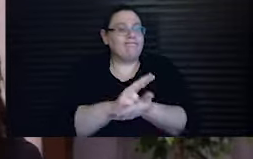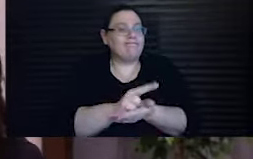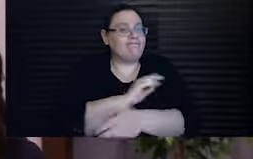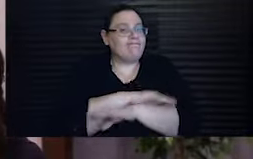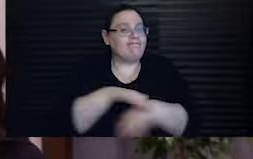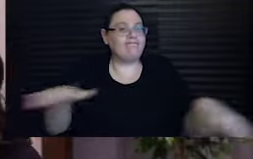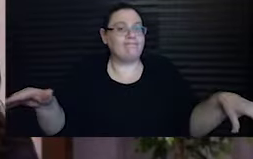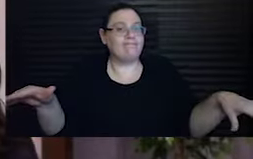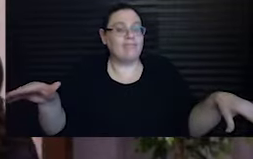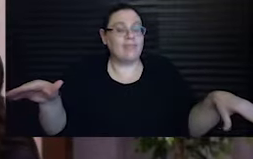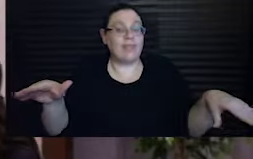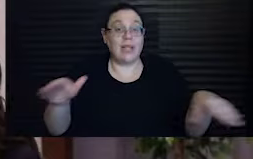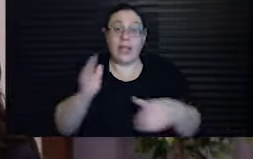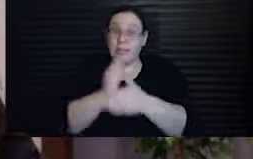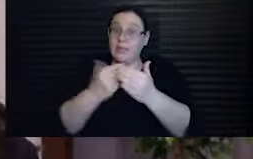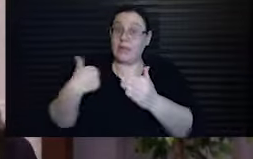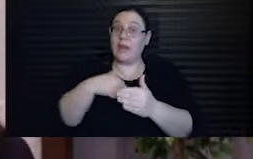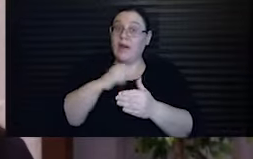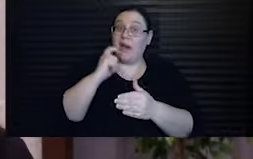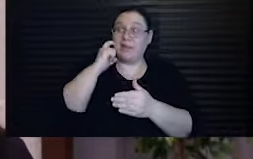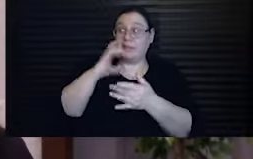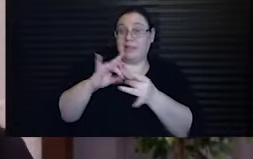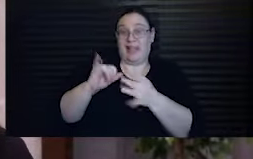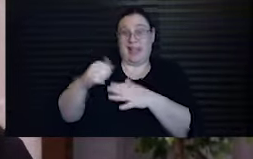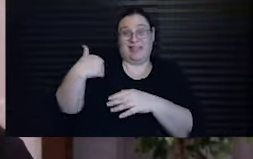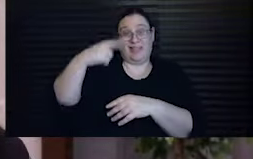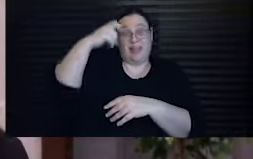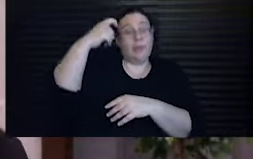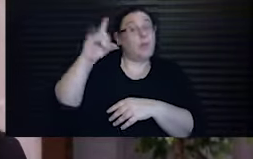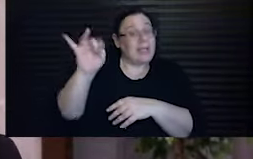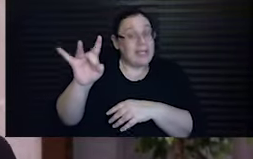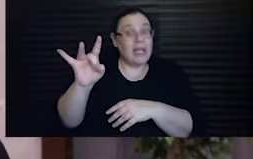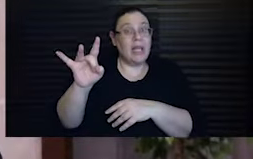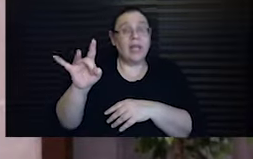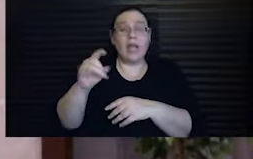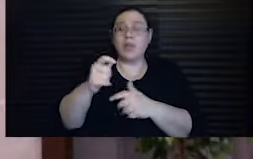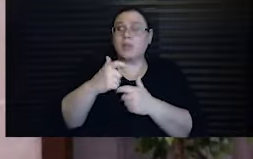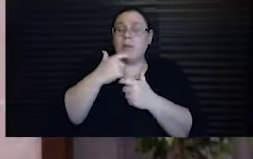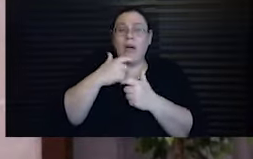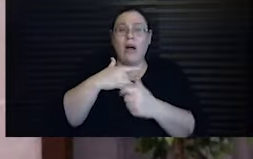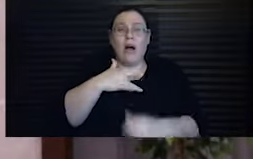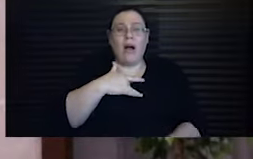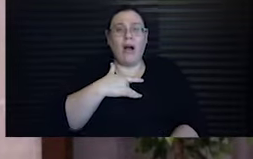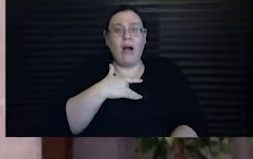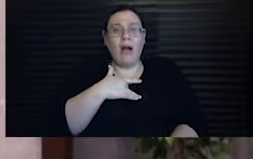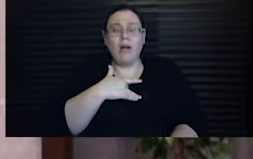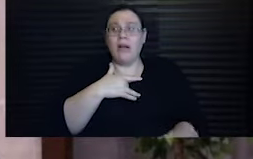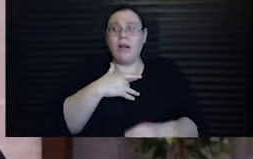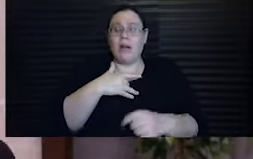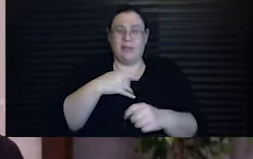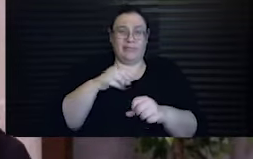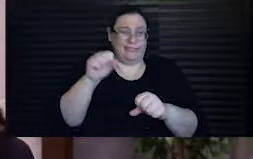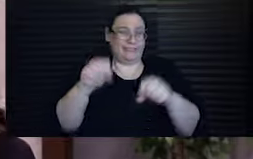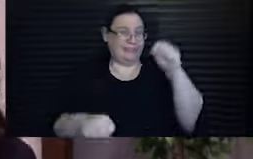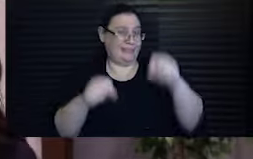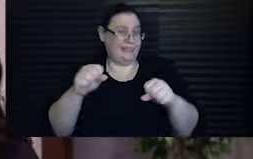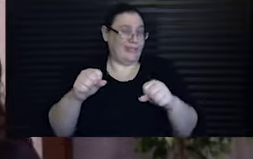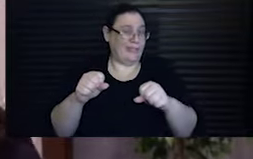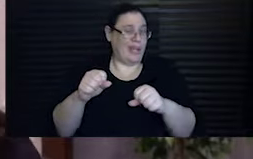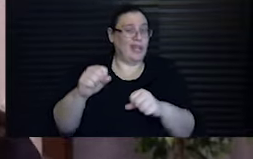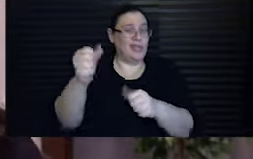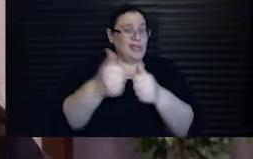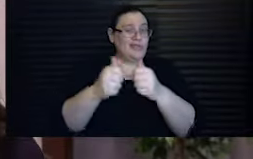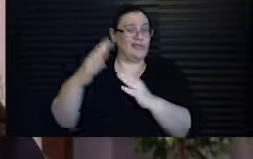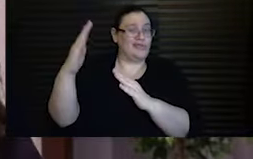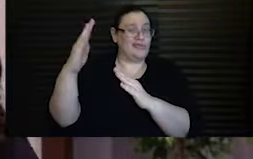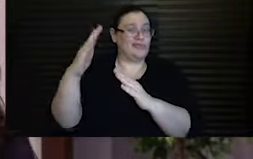Some of us said that this summer as we helplessly watched a dubiously constituted Supreme Court